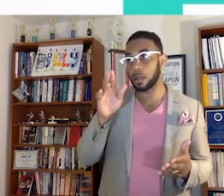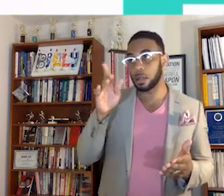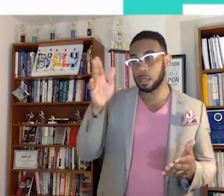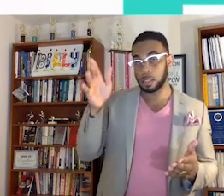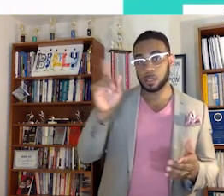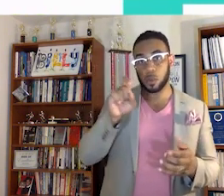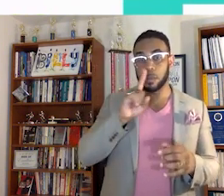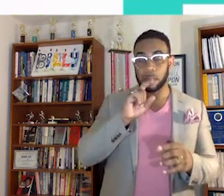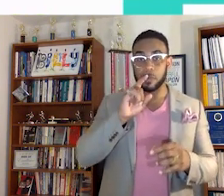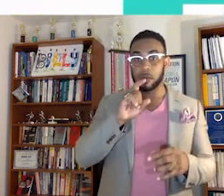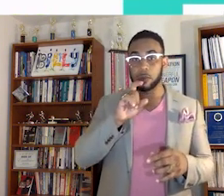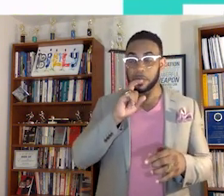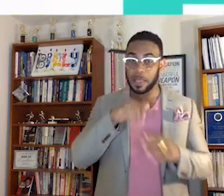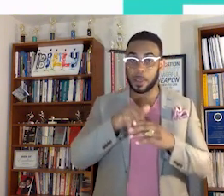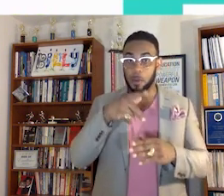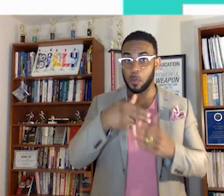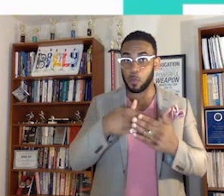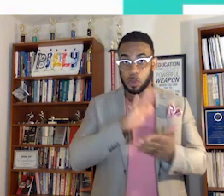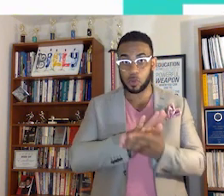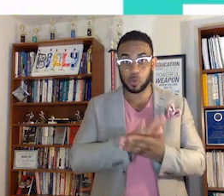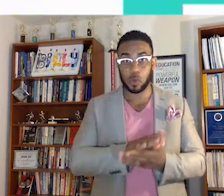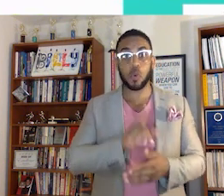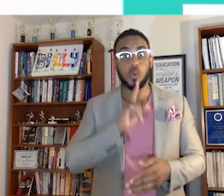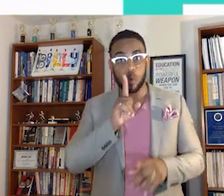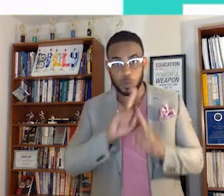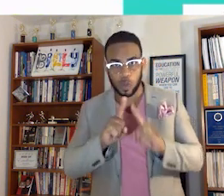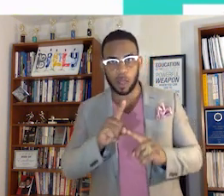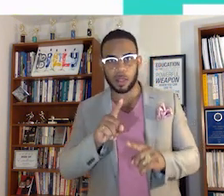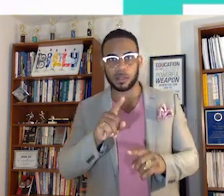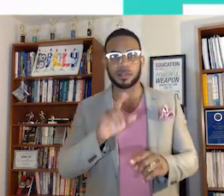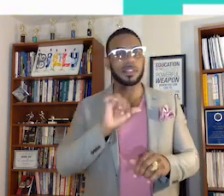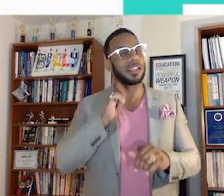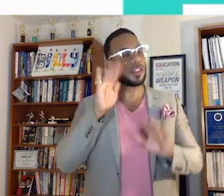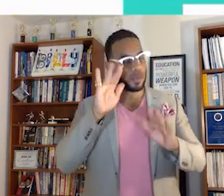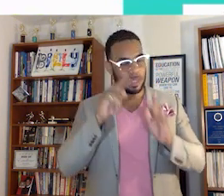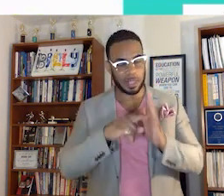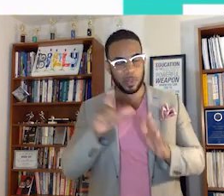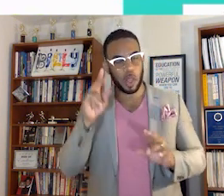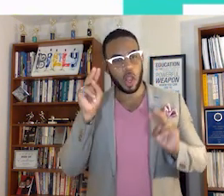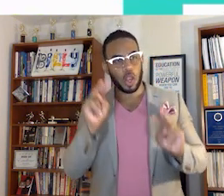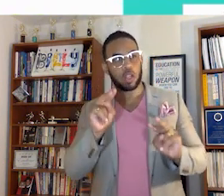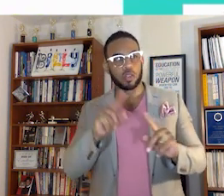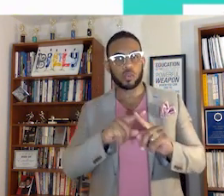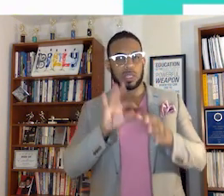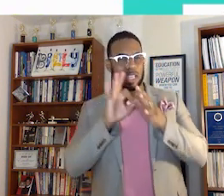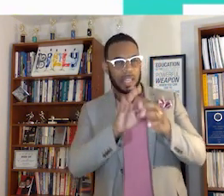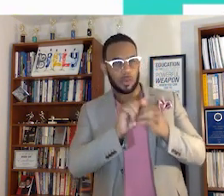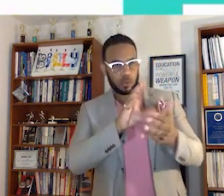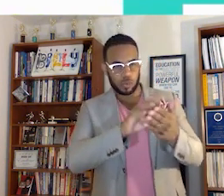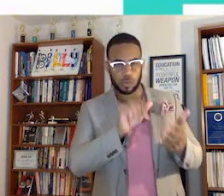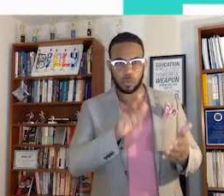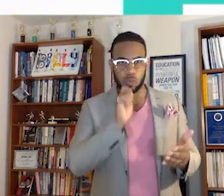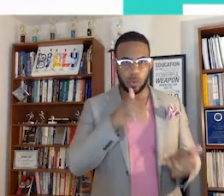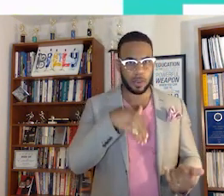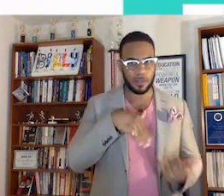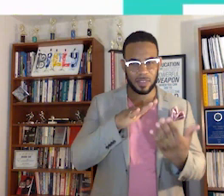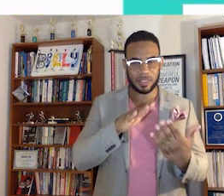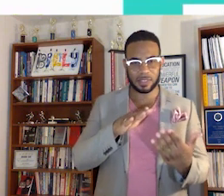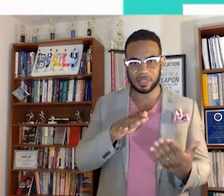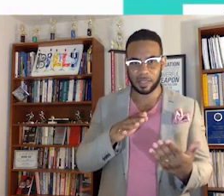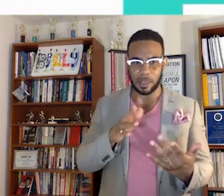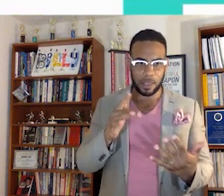are supposed to be in preschool. Real Real Talk is another great example. They are looking to connect with students who are facing